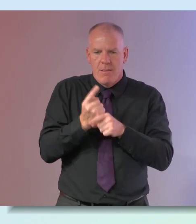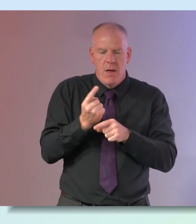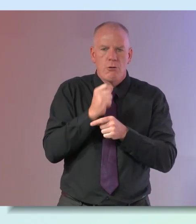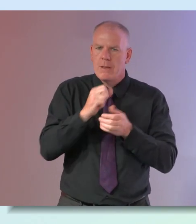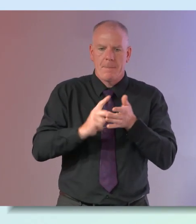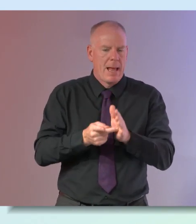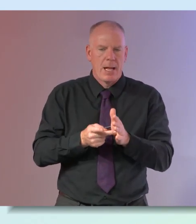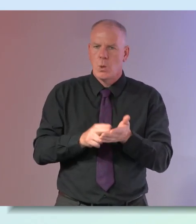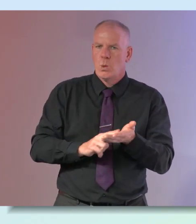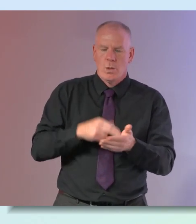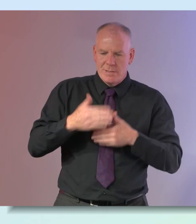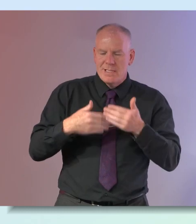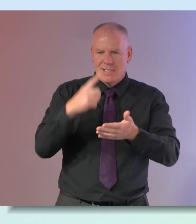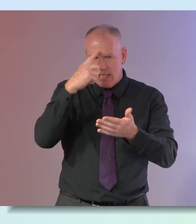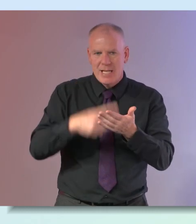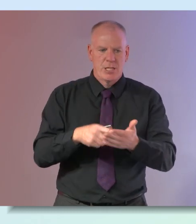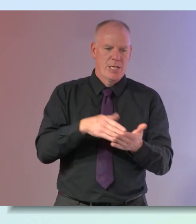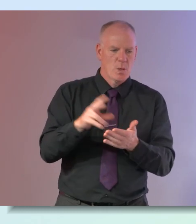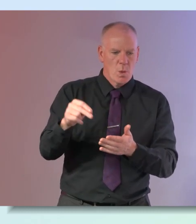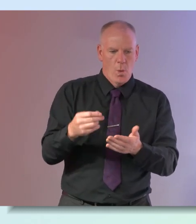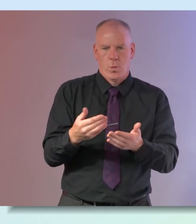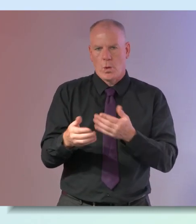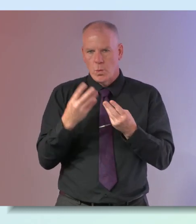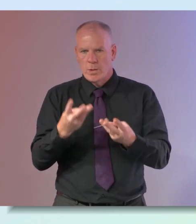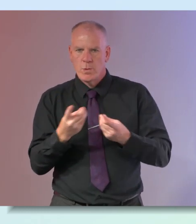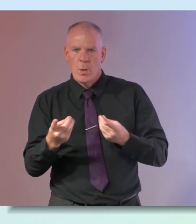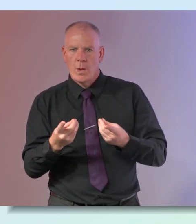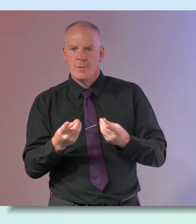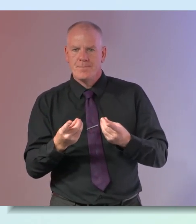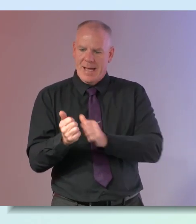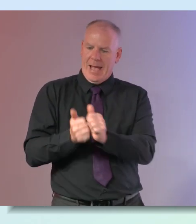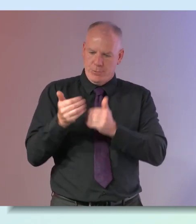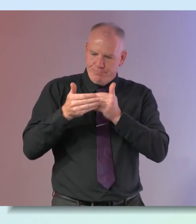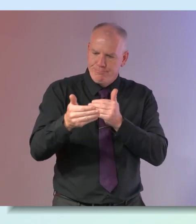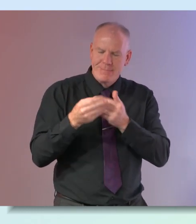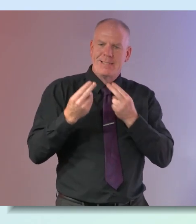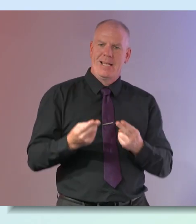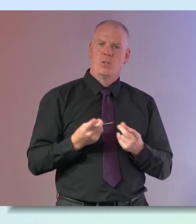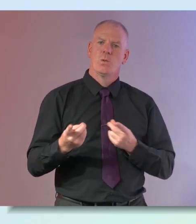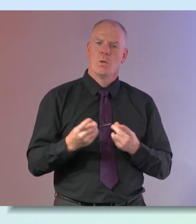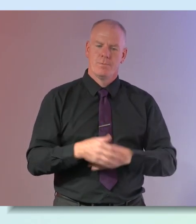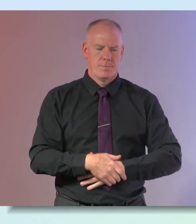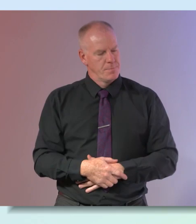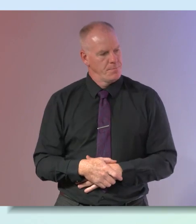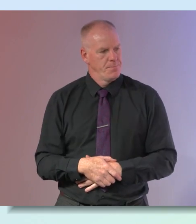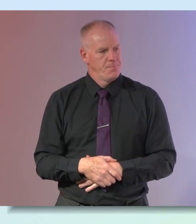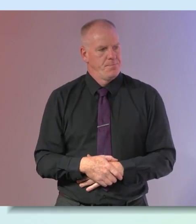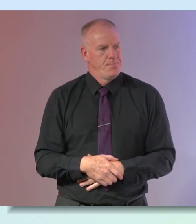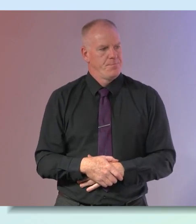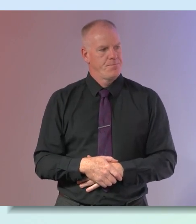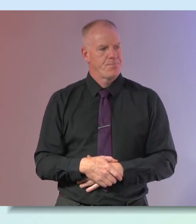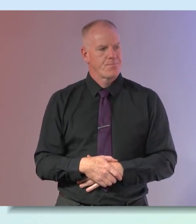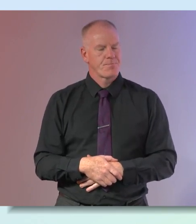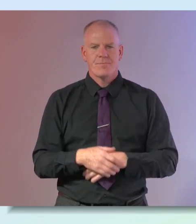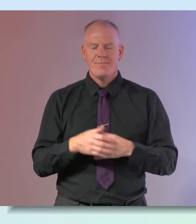a plan or made a decision yes or no on an action that you're potentially going to take so you've got all of